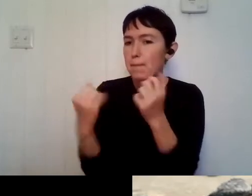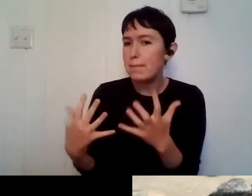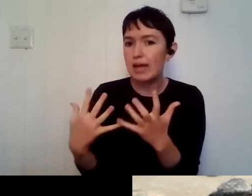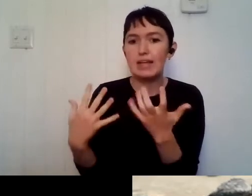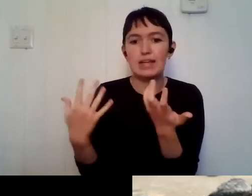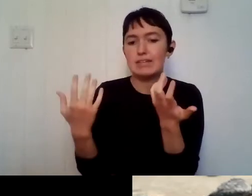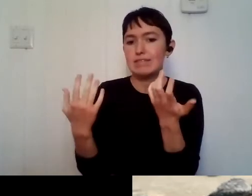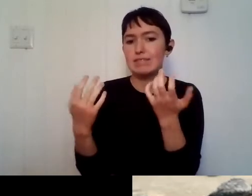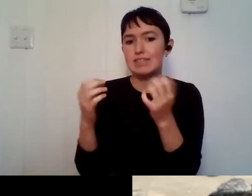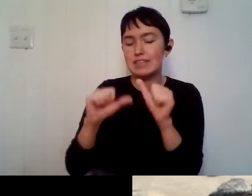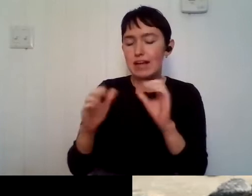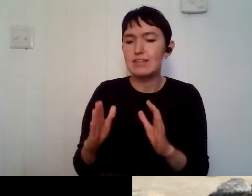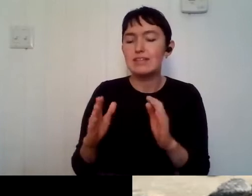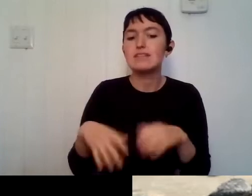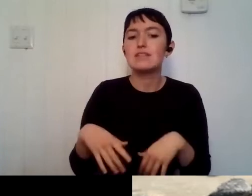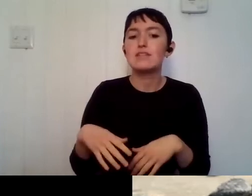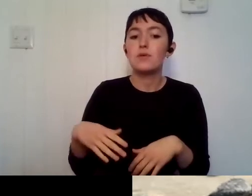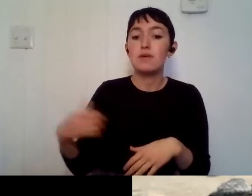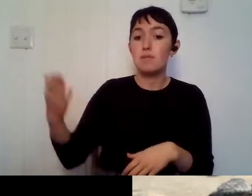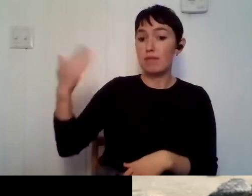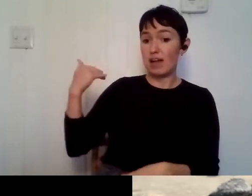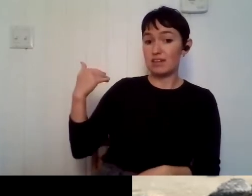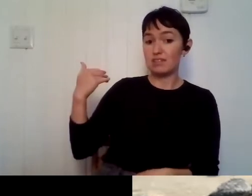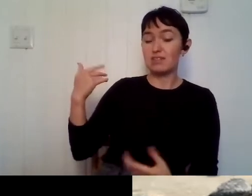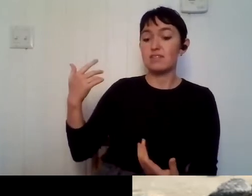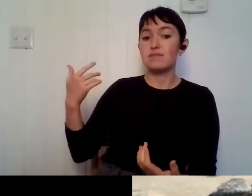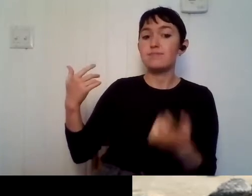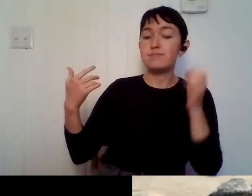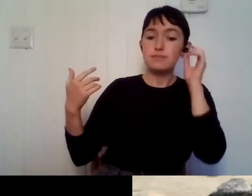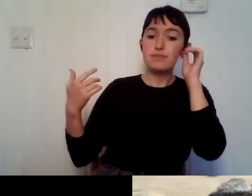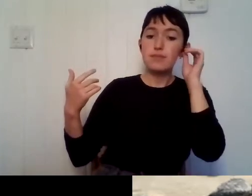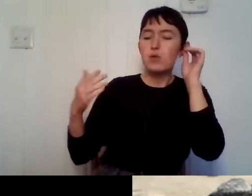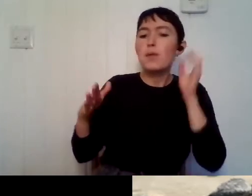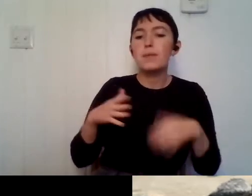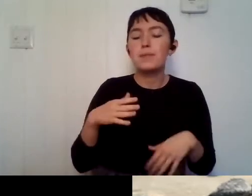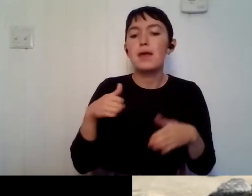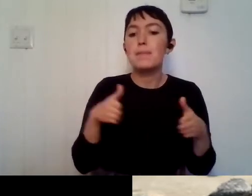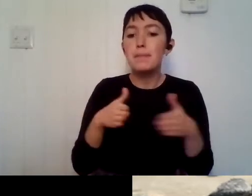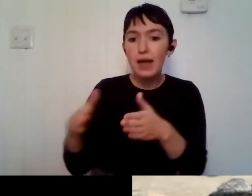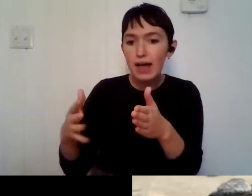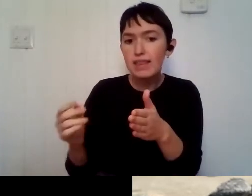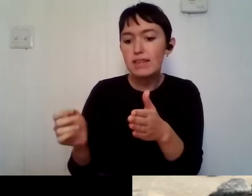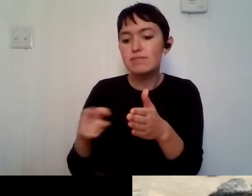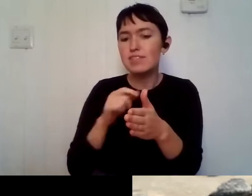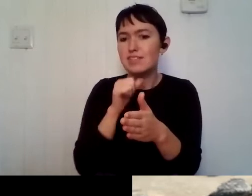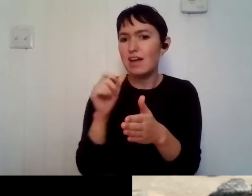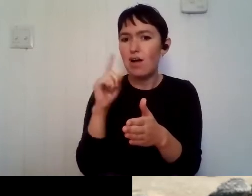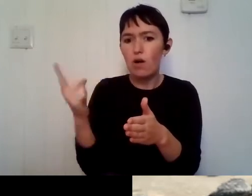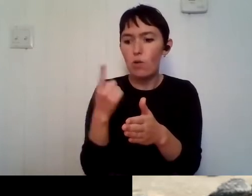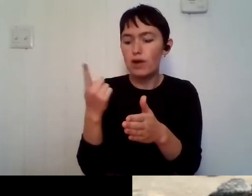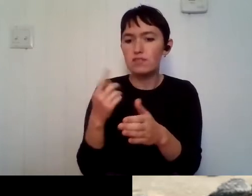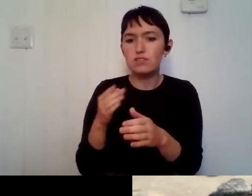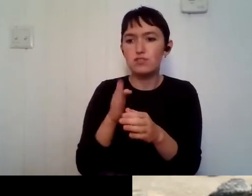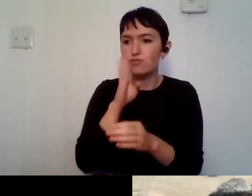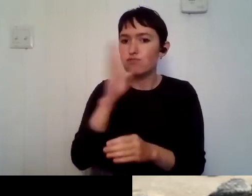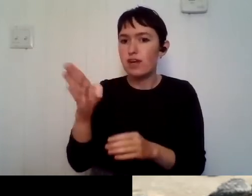path from where you all are at now in school to becoming a scientist is not always a straight line. Like you might think for a